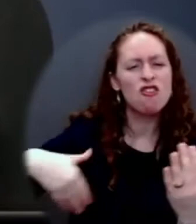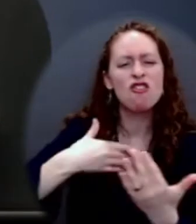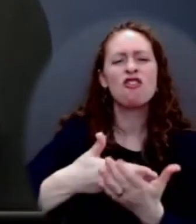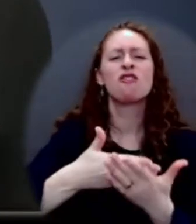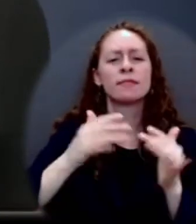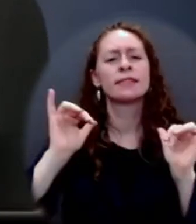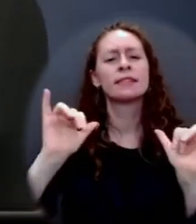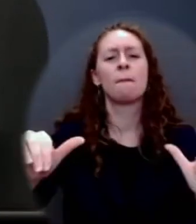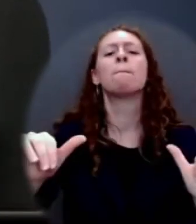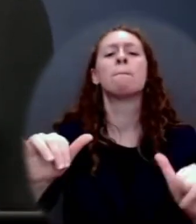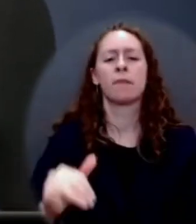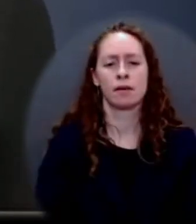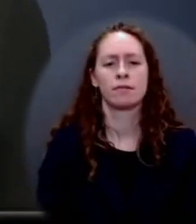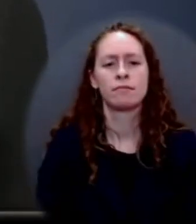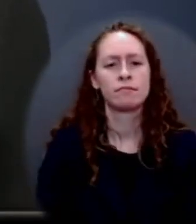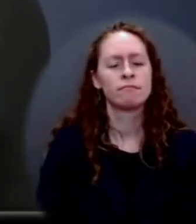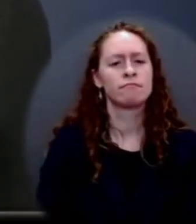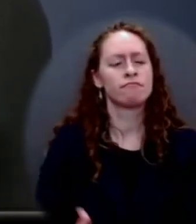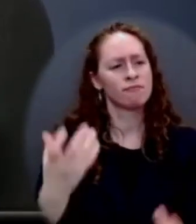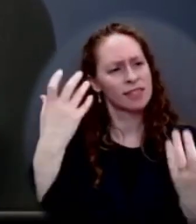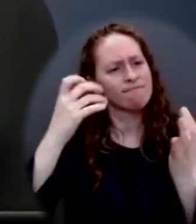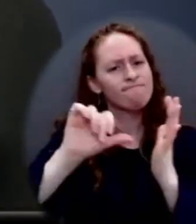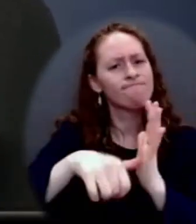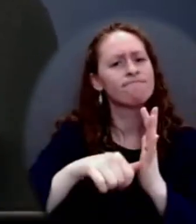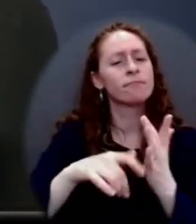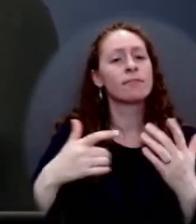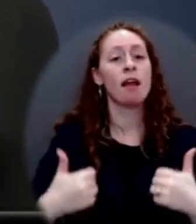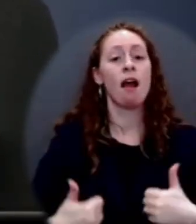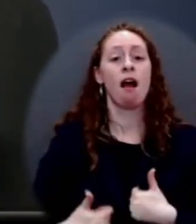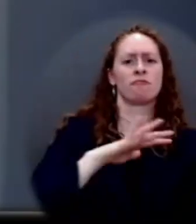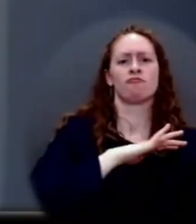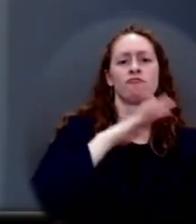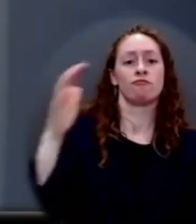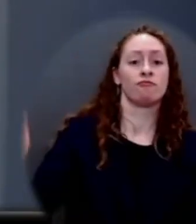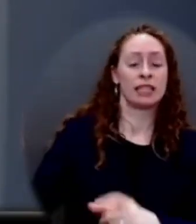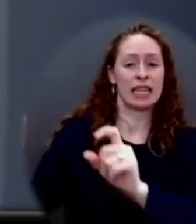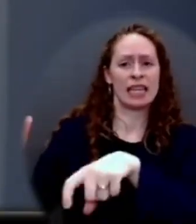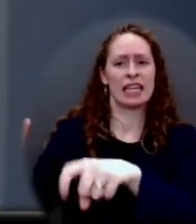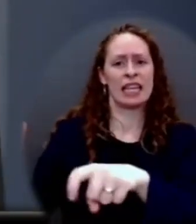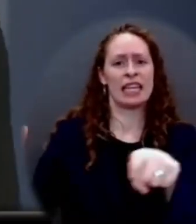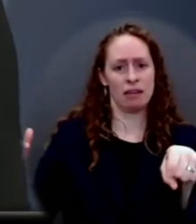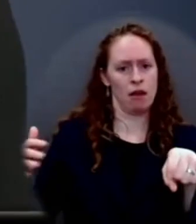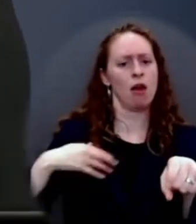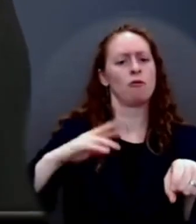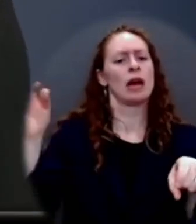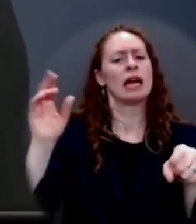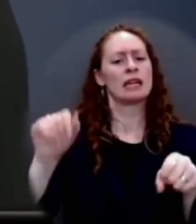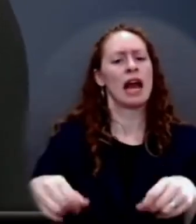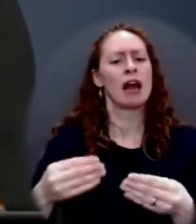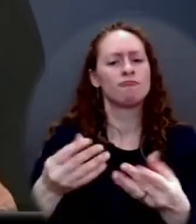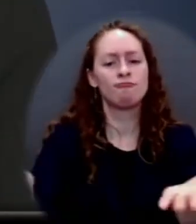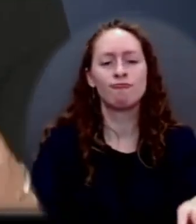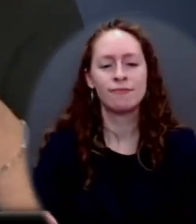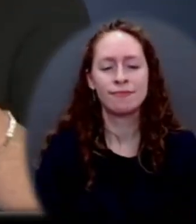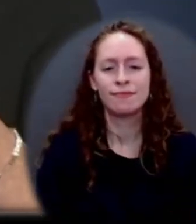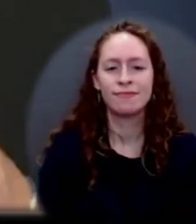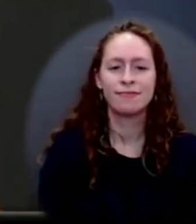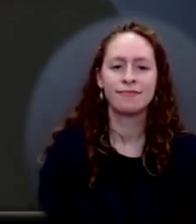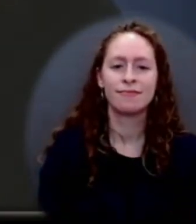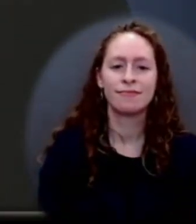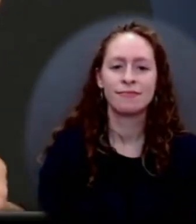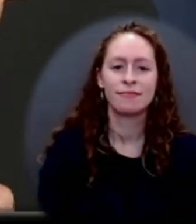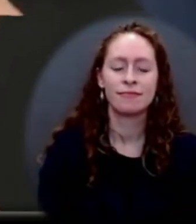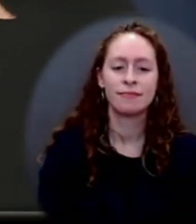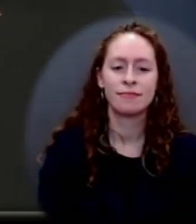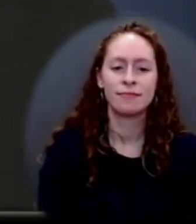to make their lives better. And he sees that as his responsibility as the president of United States. Go ahead. Go ahead. Sorry, I just jumped around